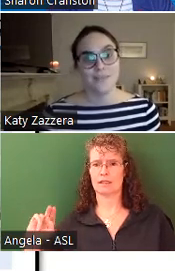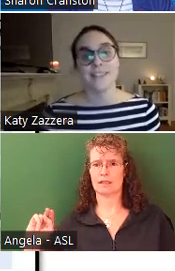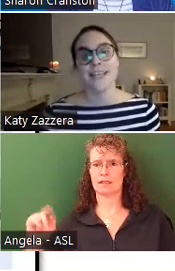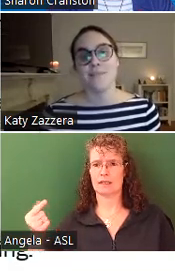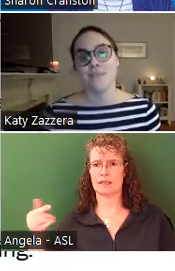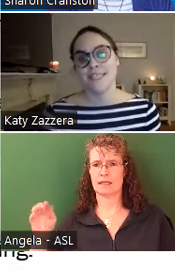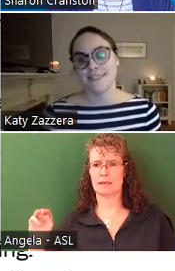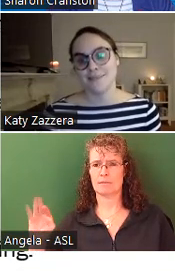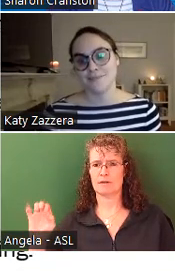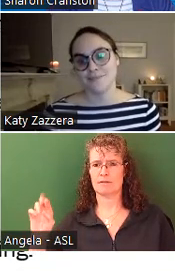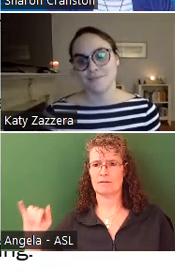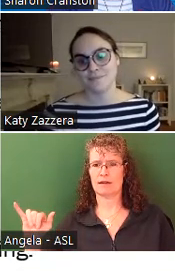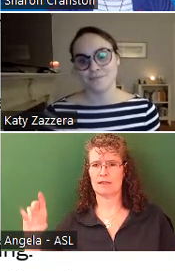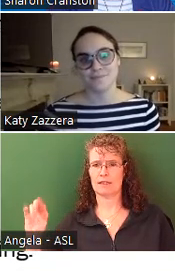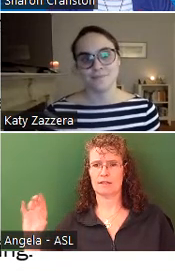Next slide, please.